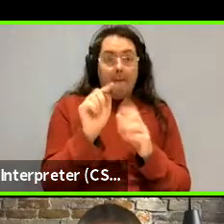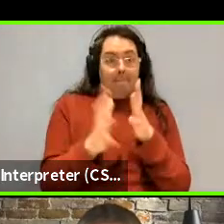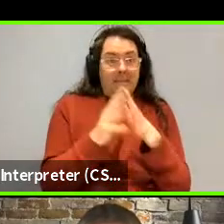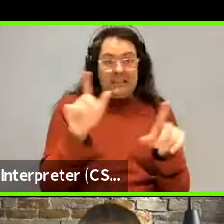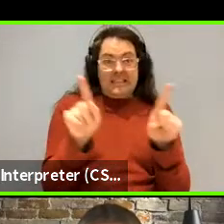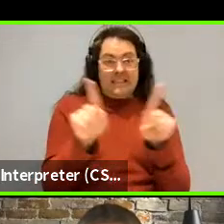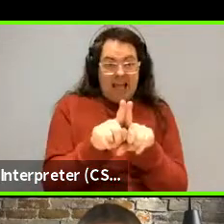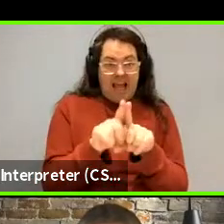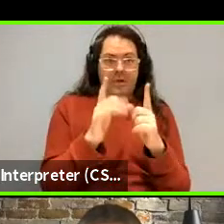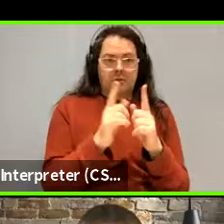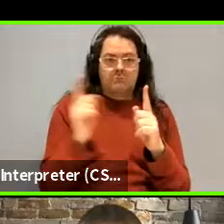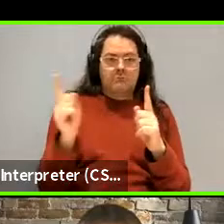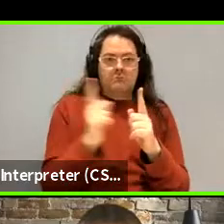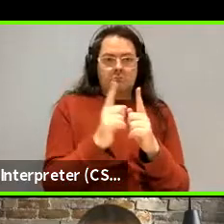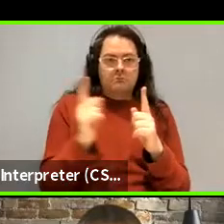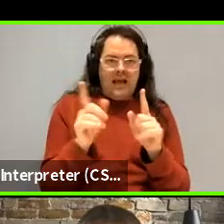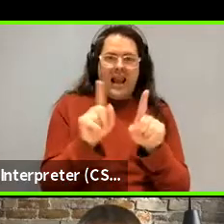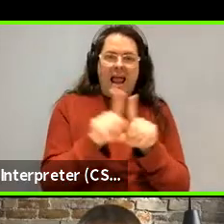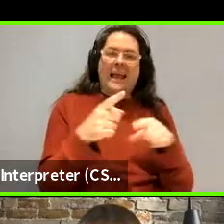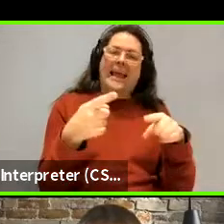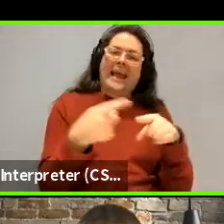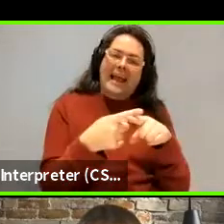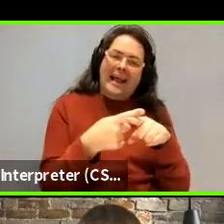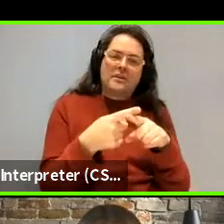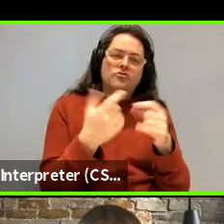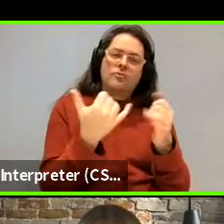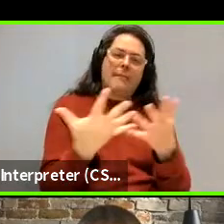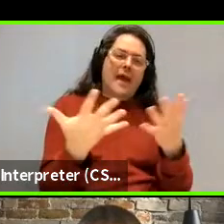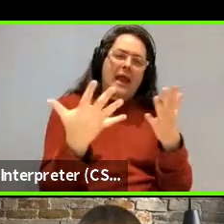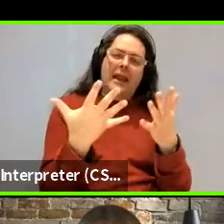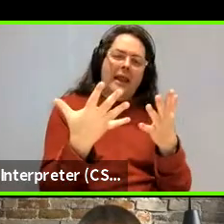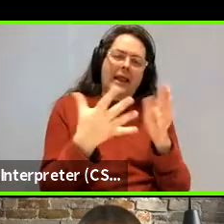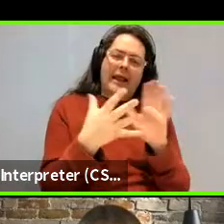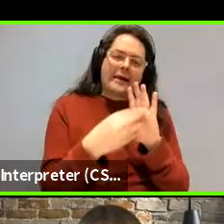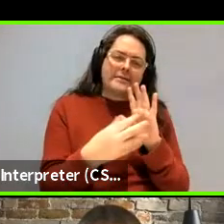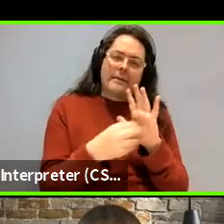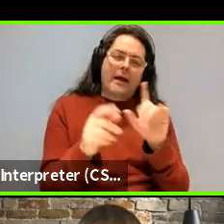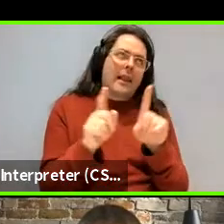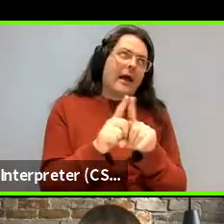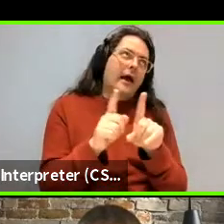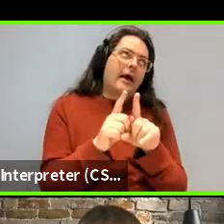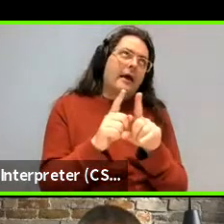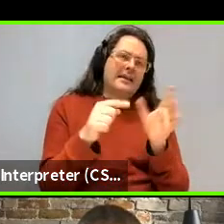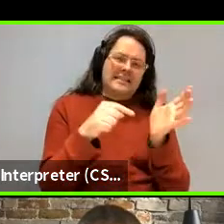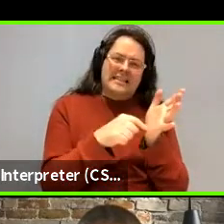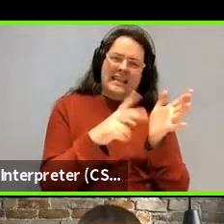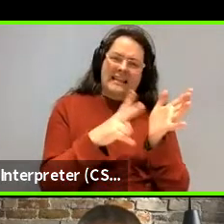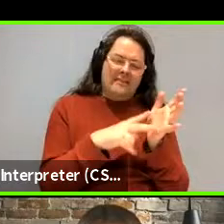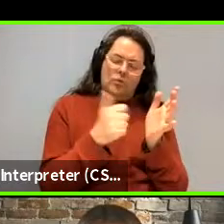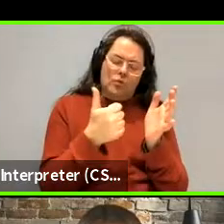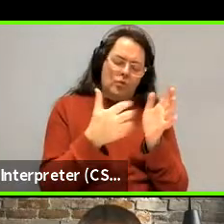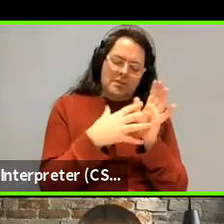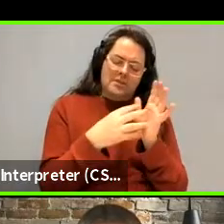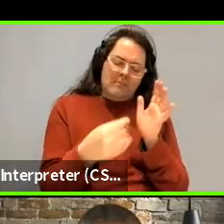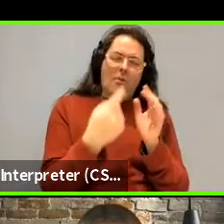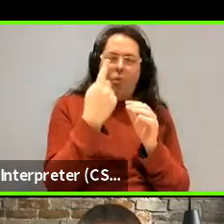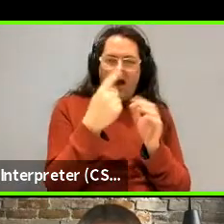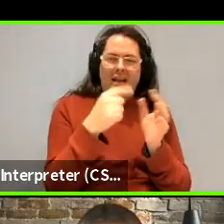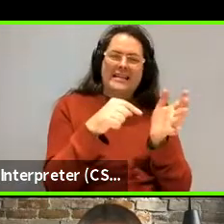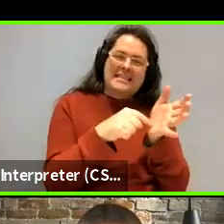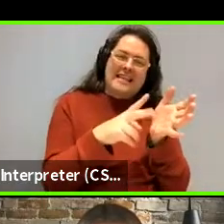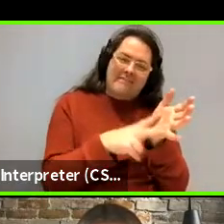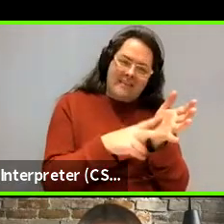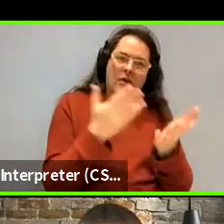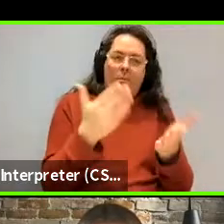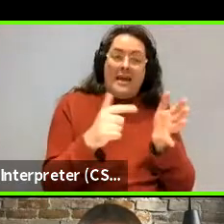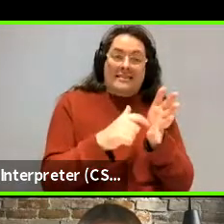thing, but different in their lengths. So in English, there's a bunch of these examples where, I mean, it, you know, TV is not a great example, but that's kind of one TV television, but